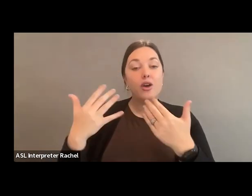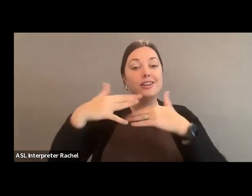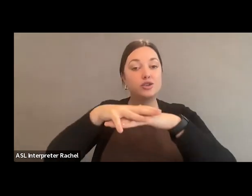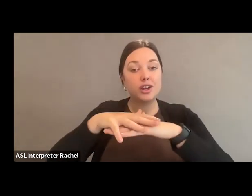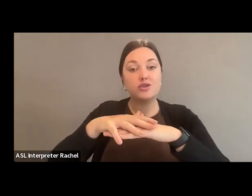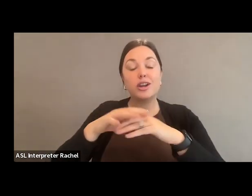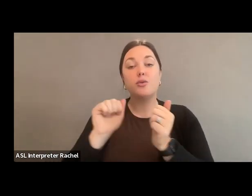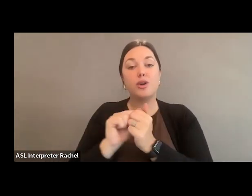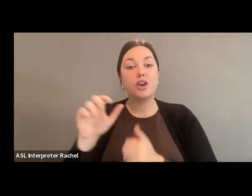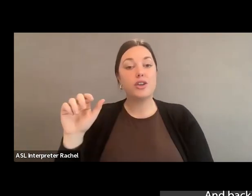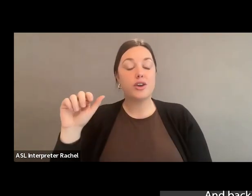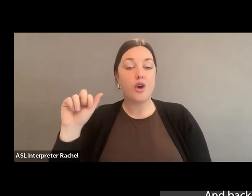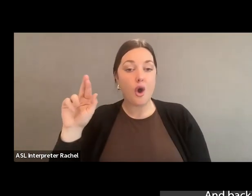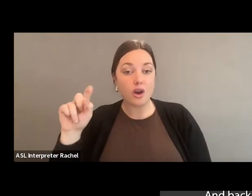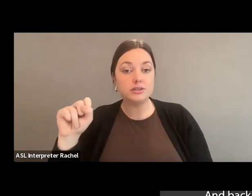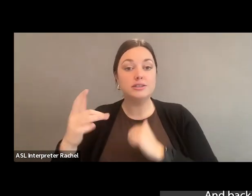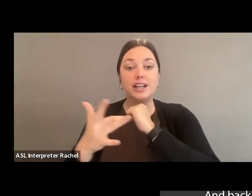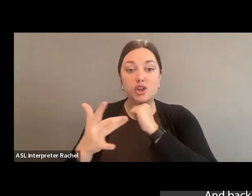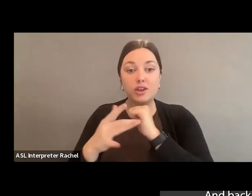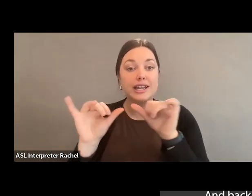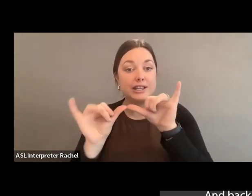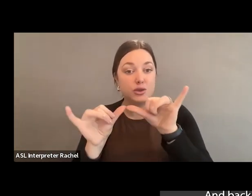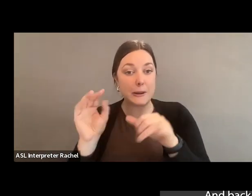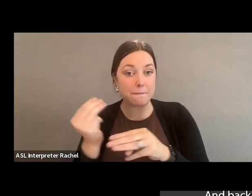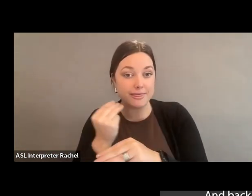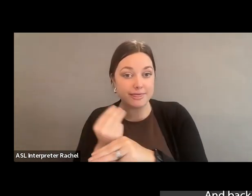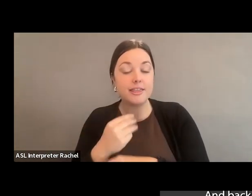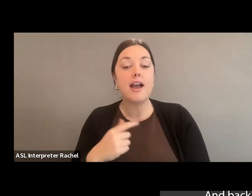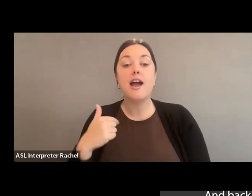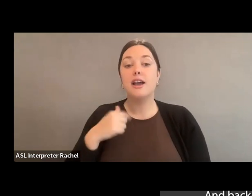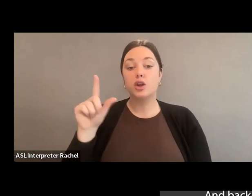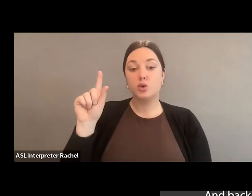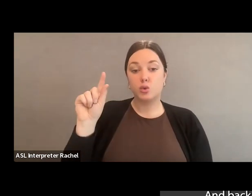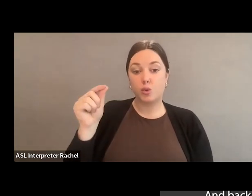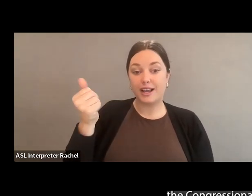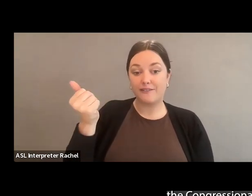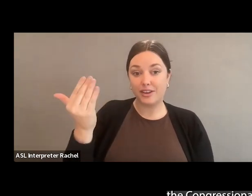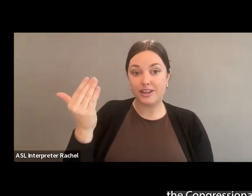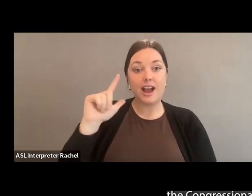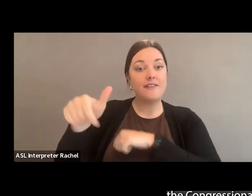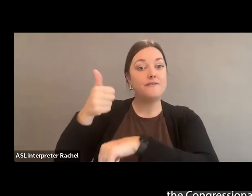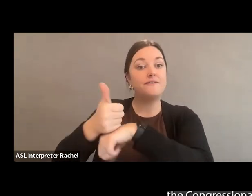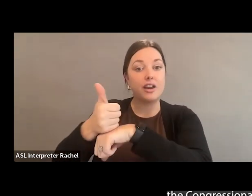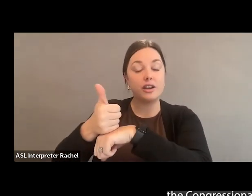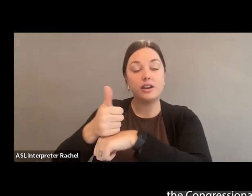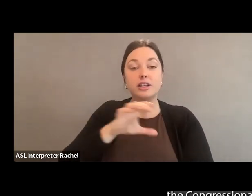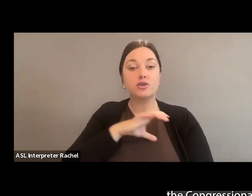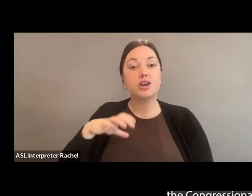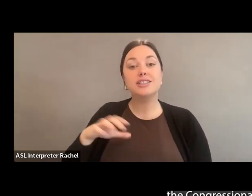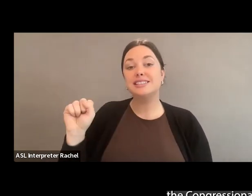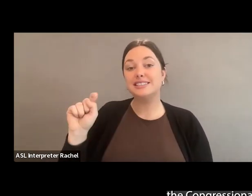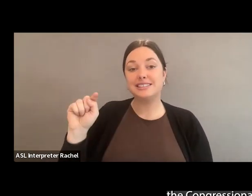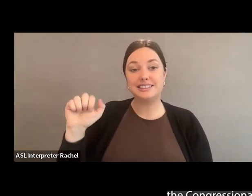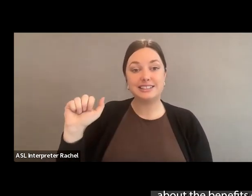science, technology, engineering, and math. And back in 2015, I founded and currently still co-chair the Congressional STEAM Caucus,